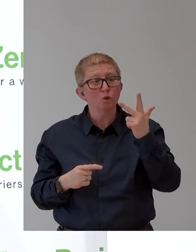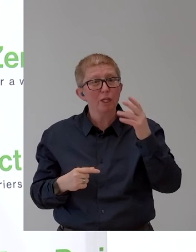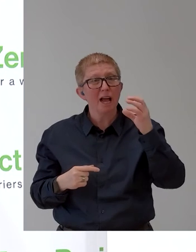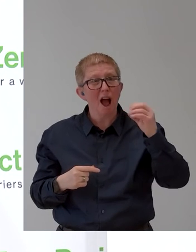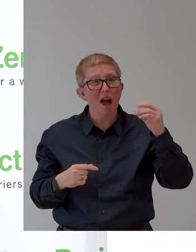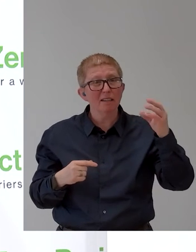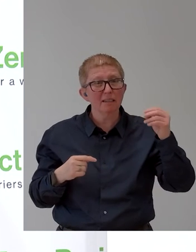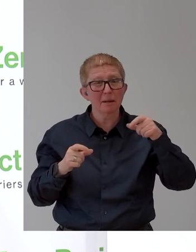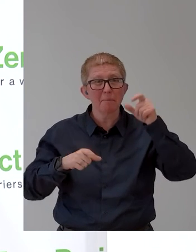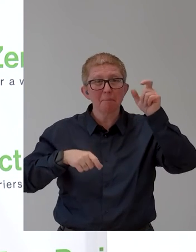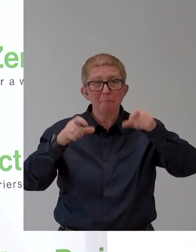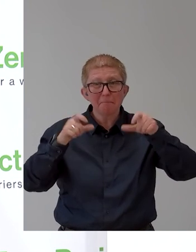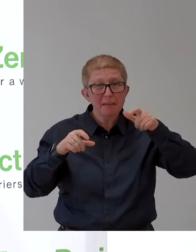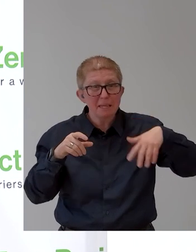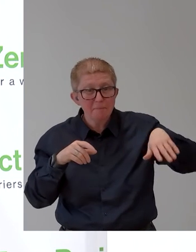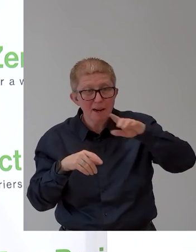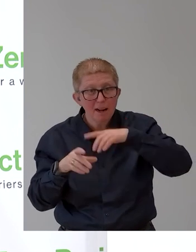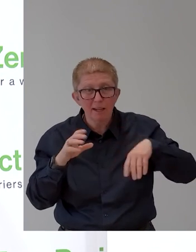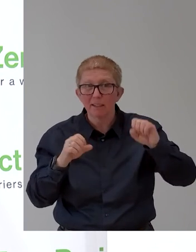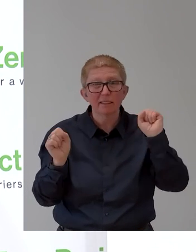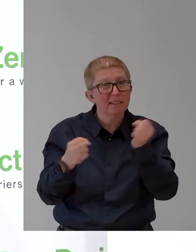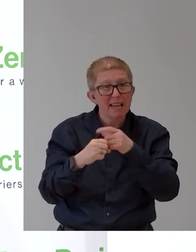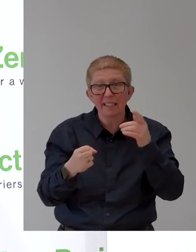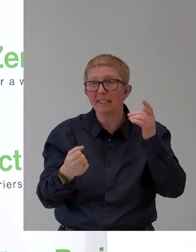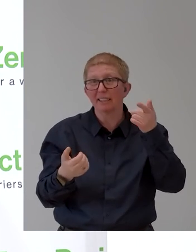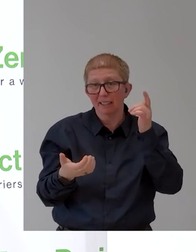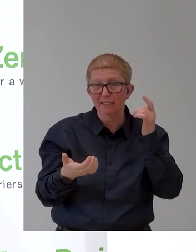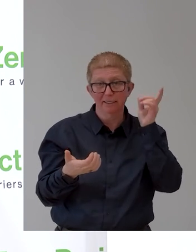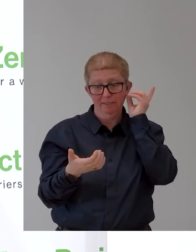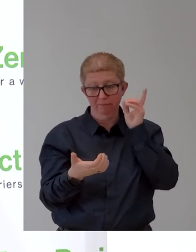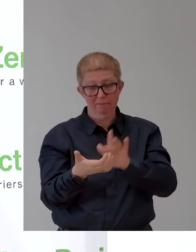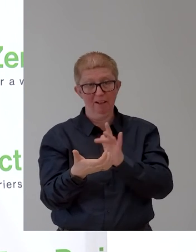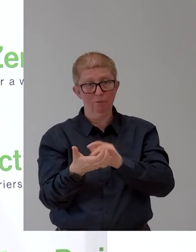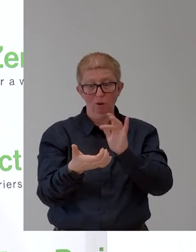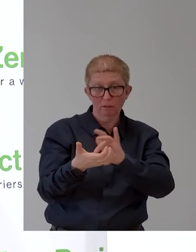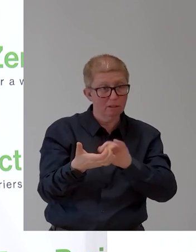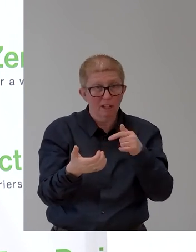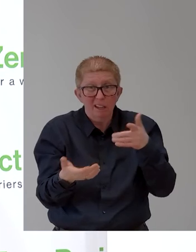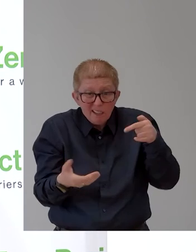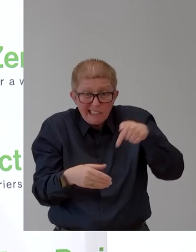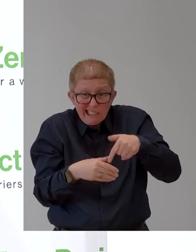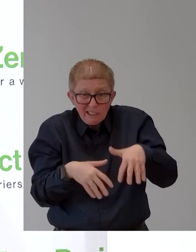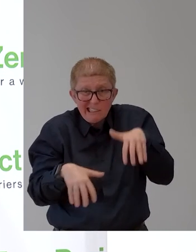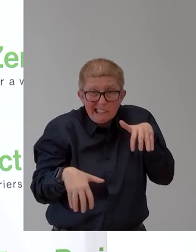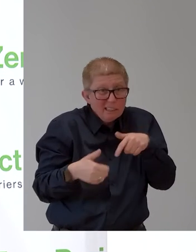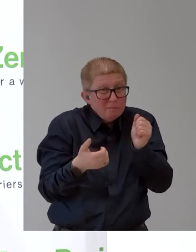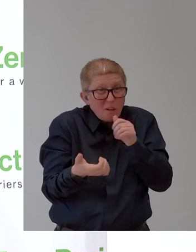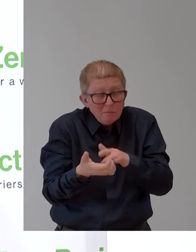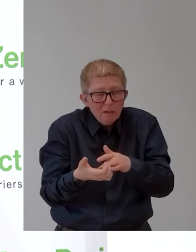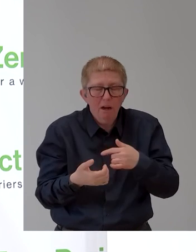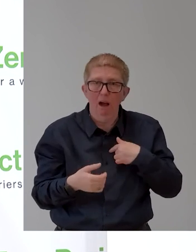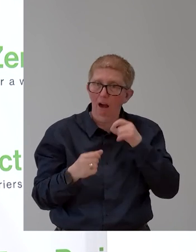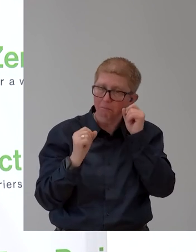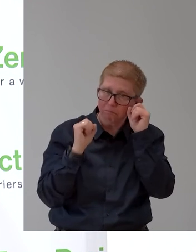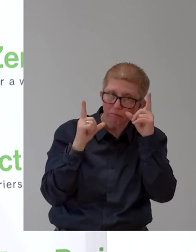their smart devices due to injuries and other reasons. I think it's a great